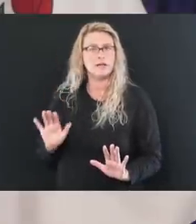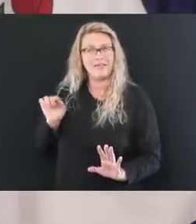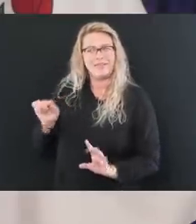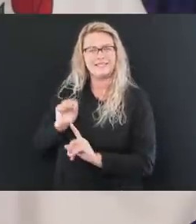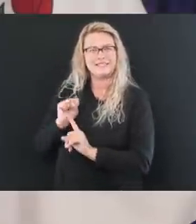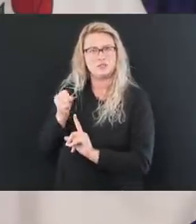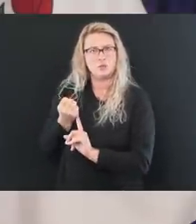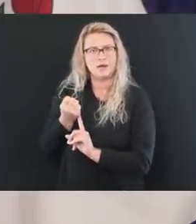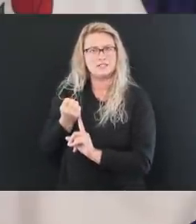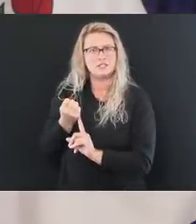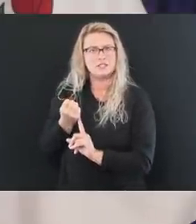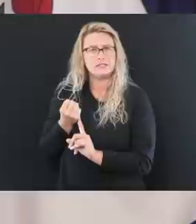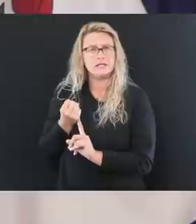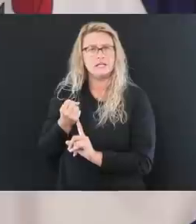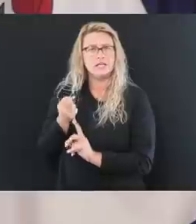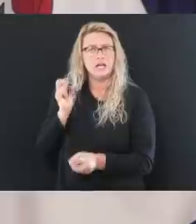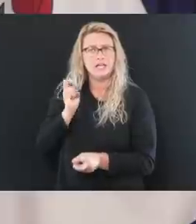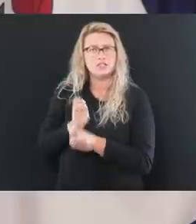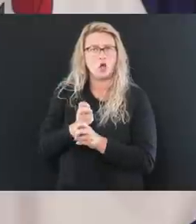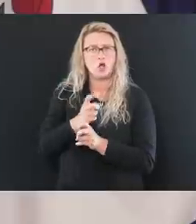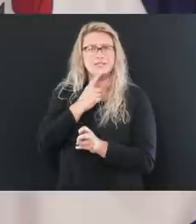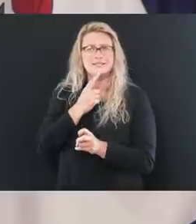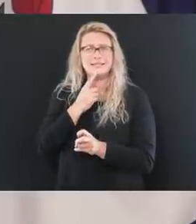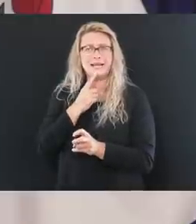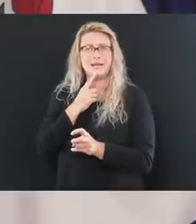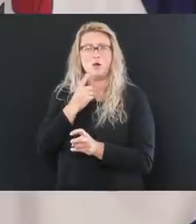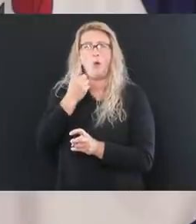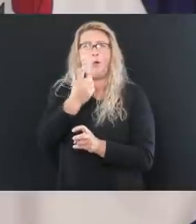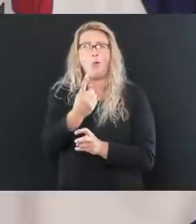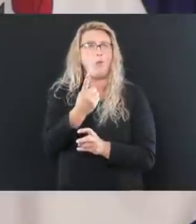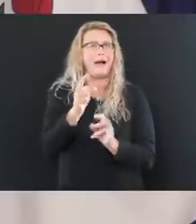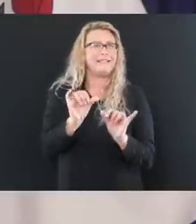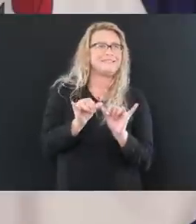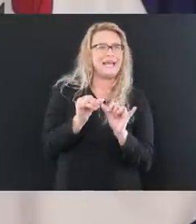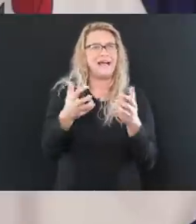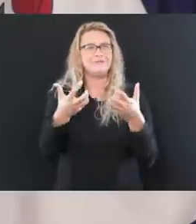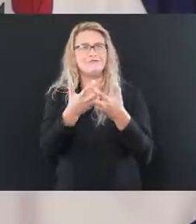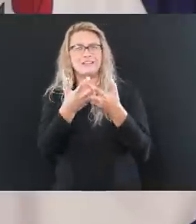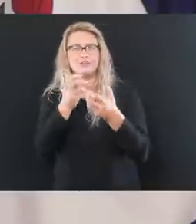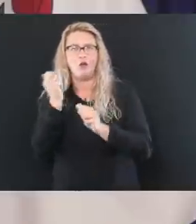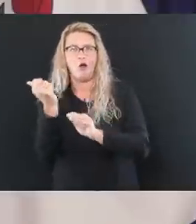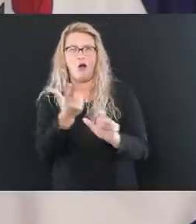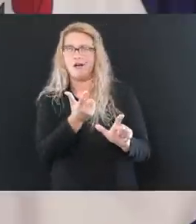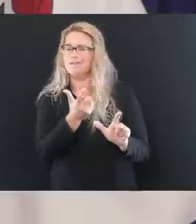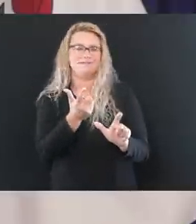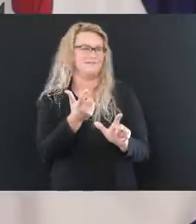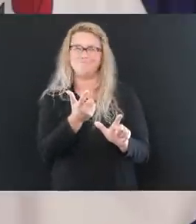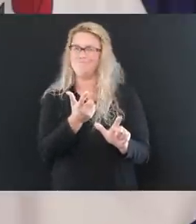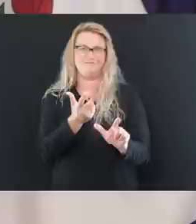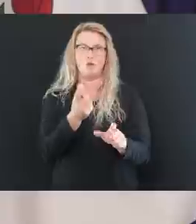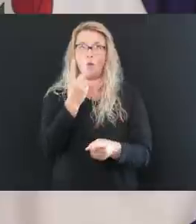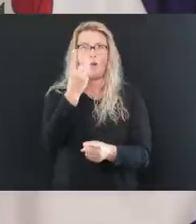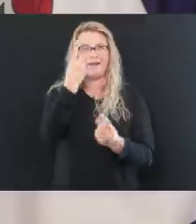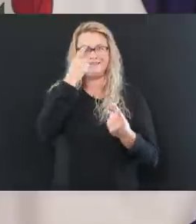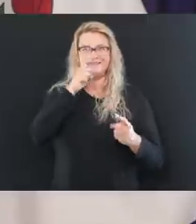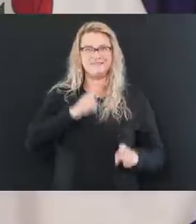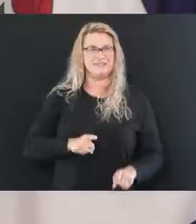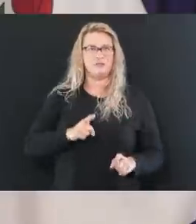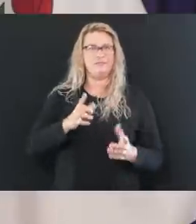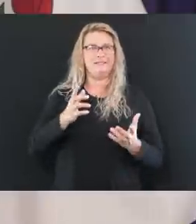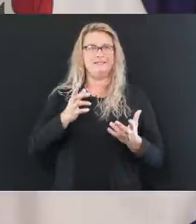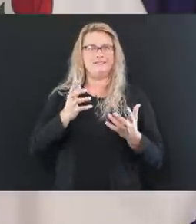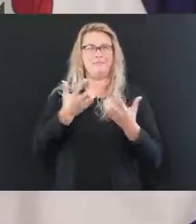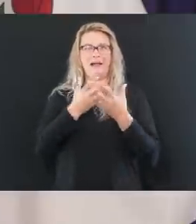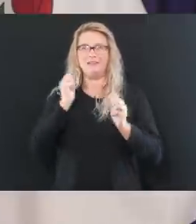difficult to say one size fits all, and in this situation, you know, a lot of times what happens is you get